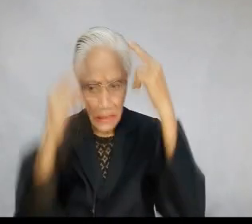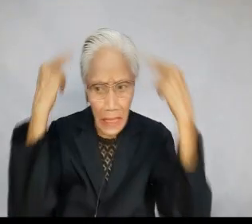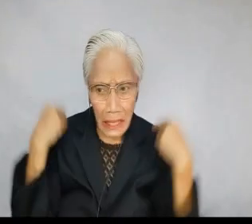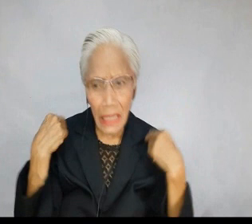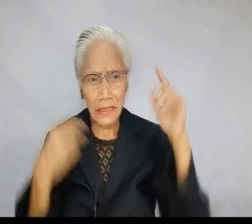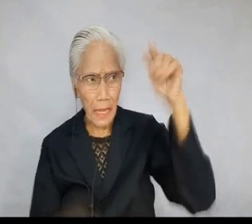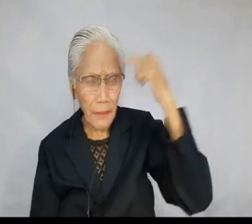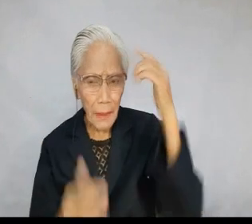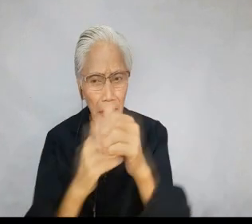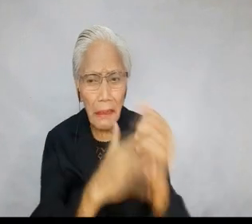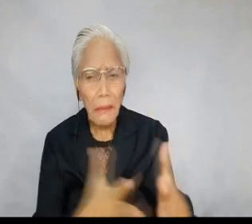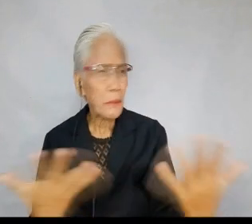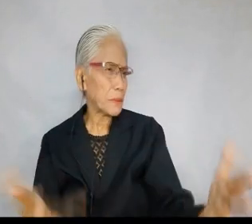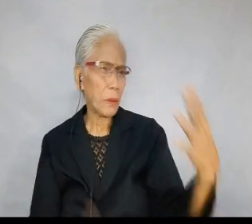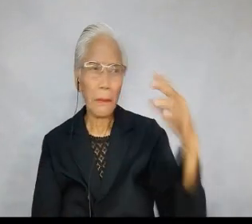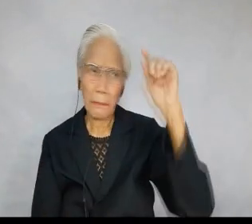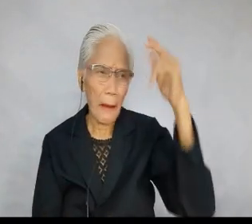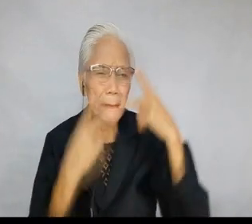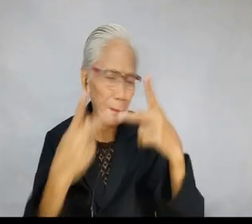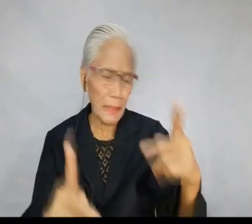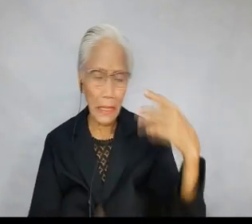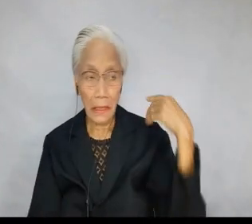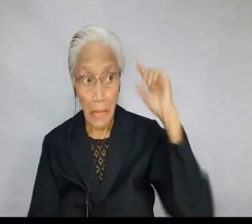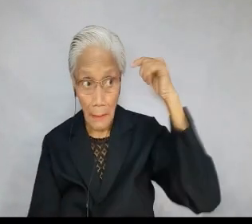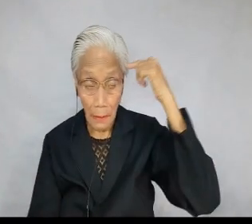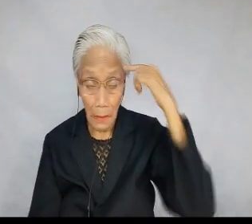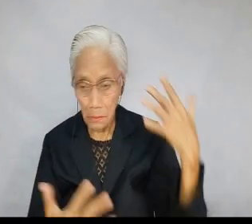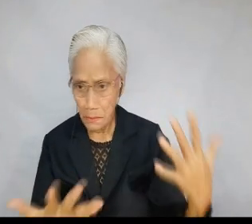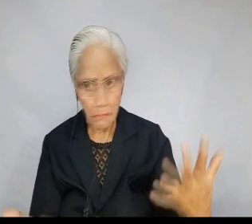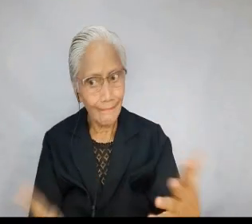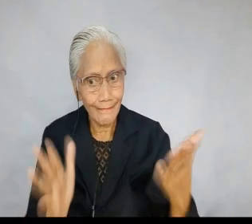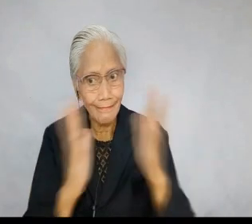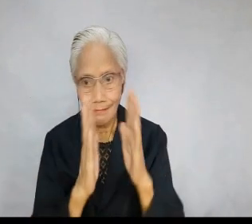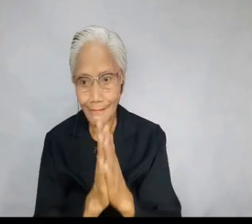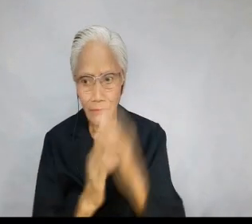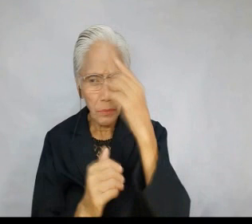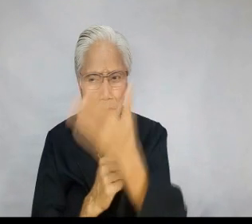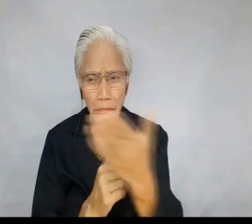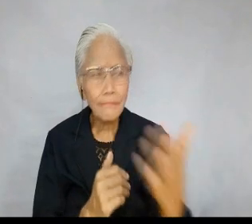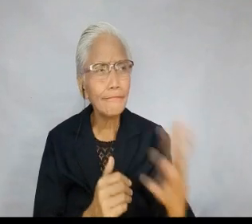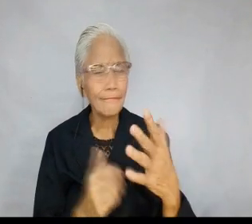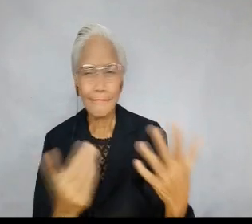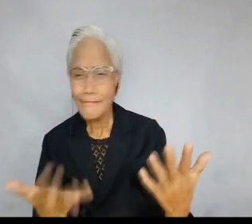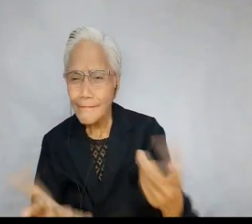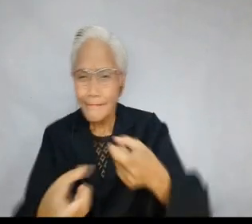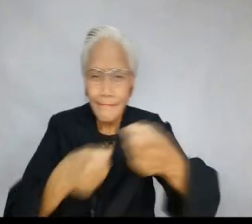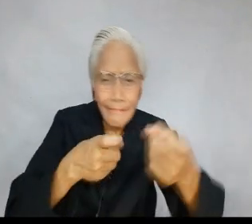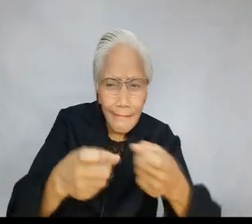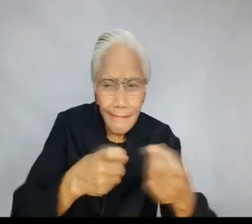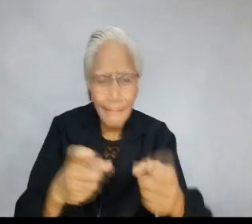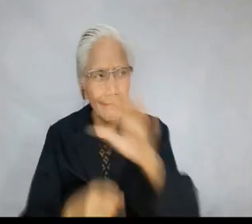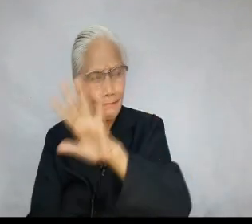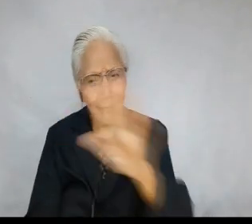grandparents, priests, nuns, government leaders, or public officials. 36. specially, let us pray for those